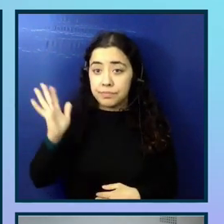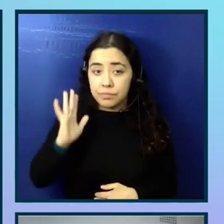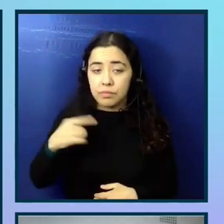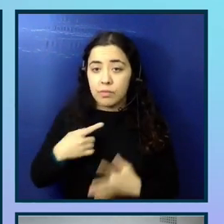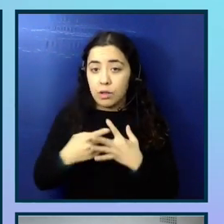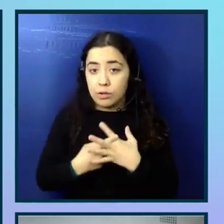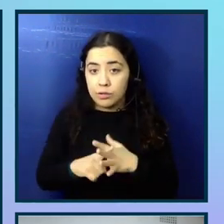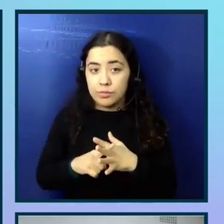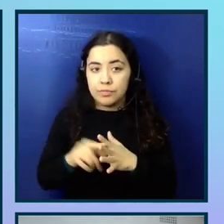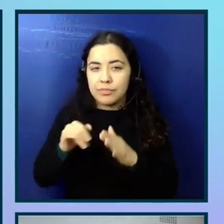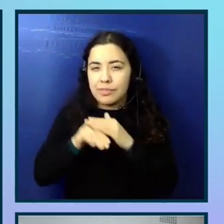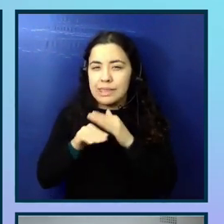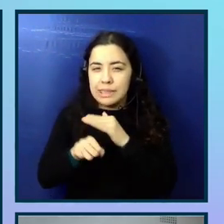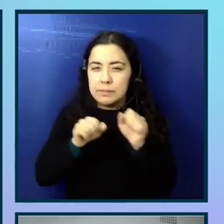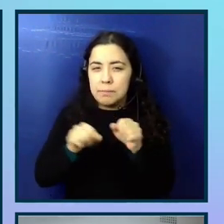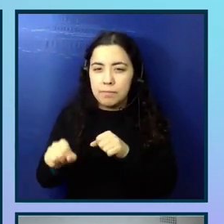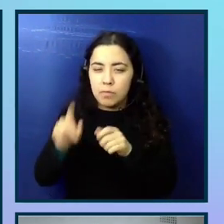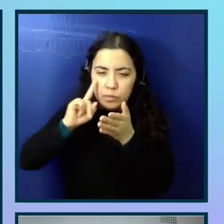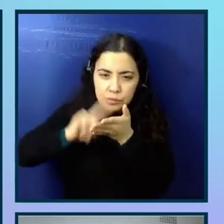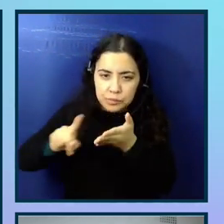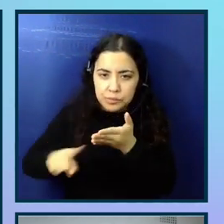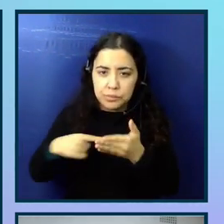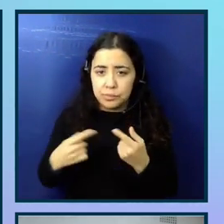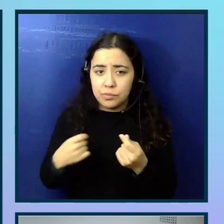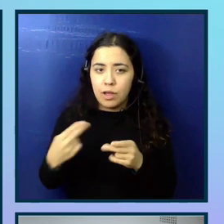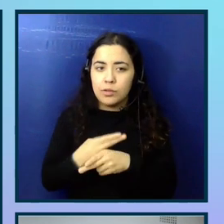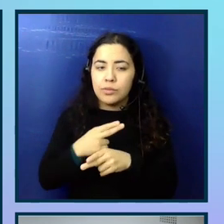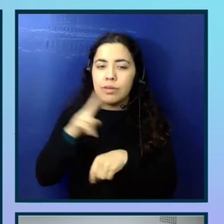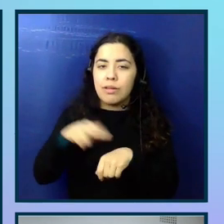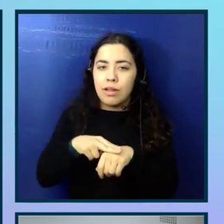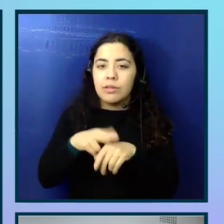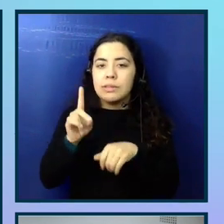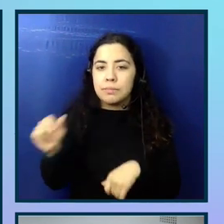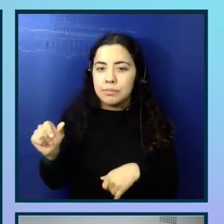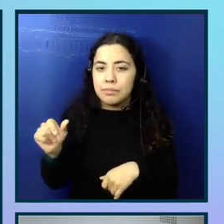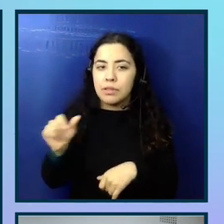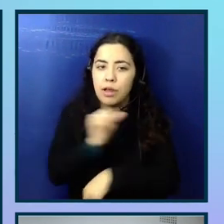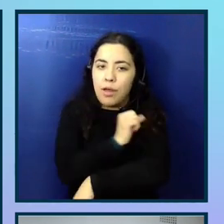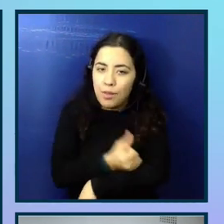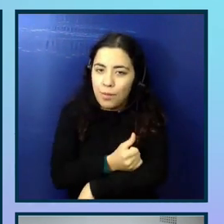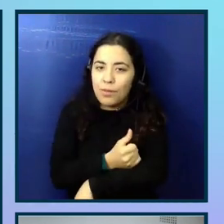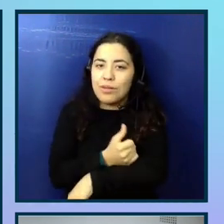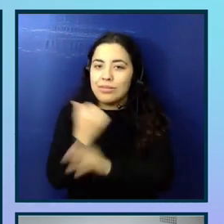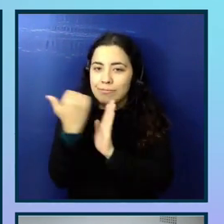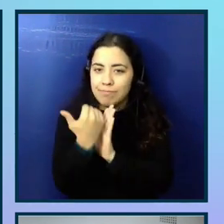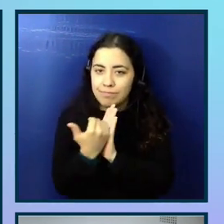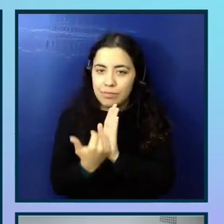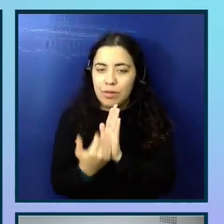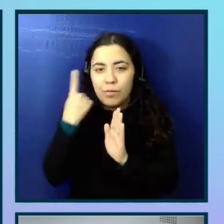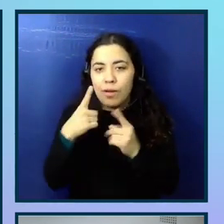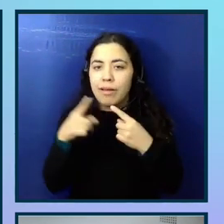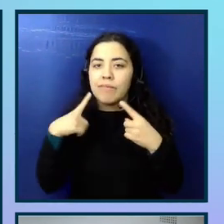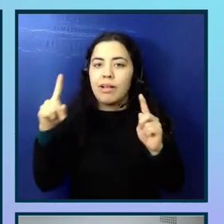starting out in accessibility and research, I used the National Disability Authority guidelines for effective consultation